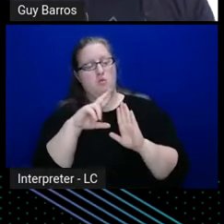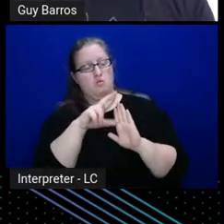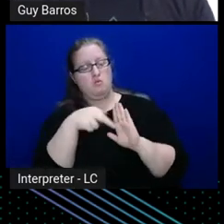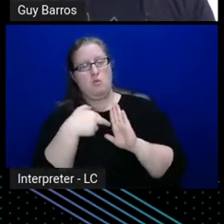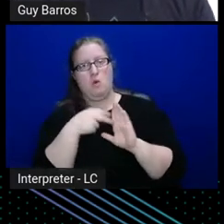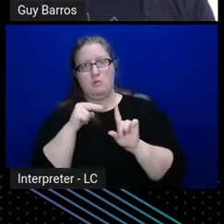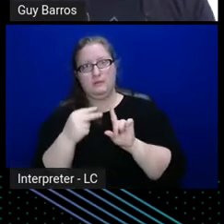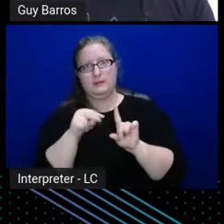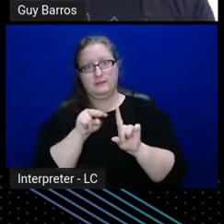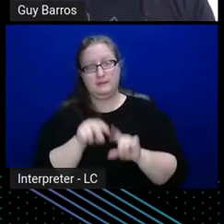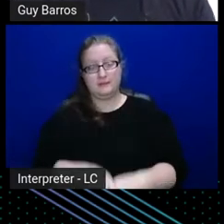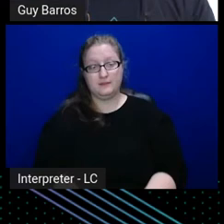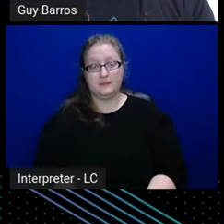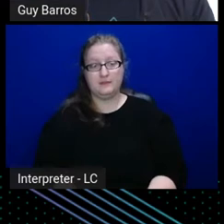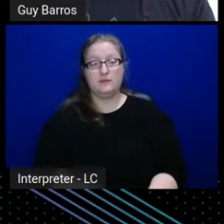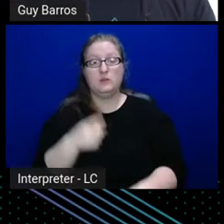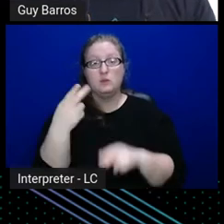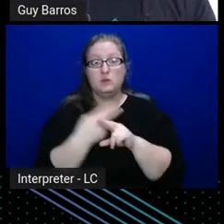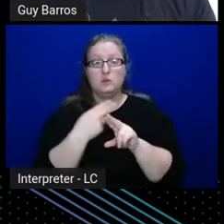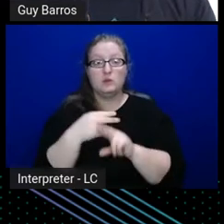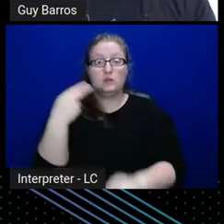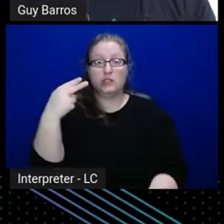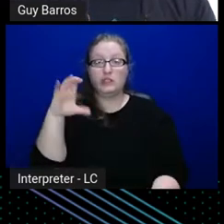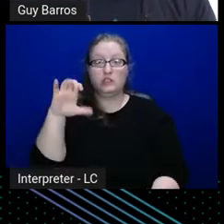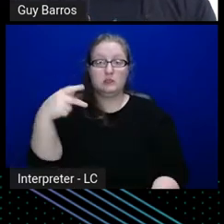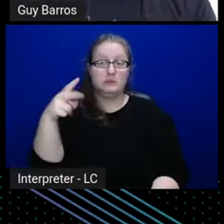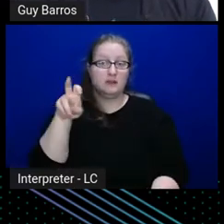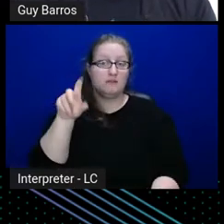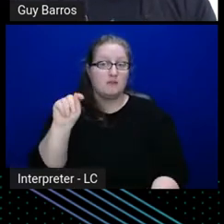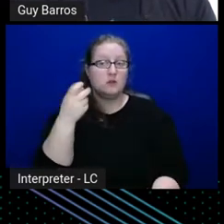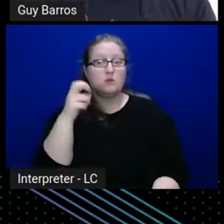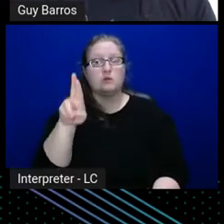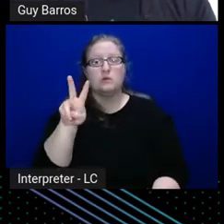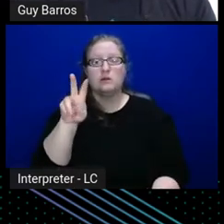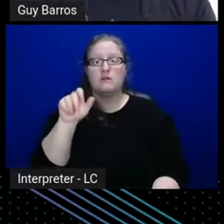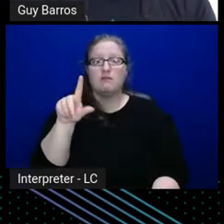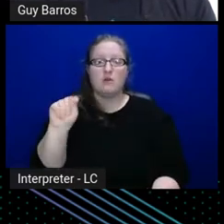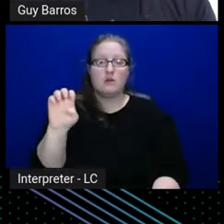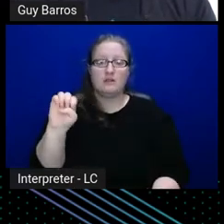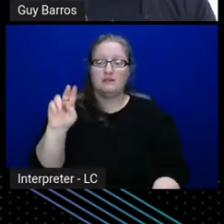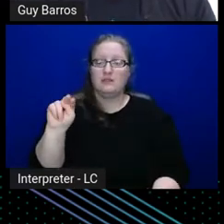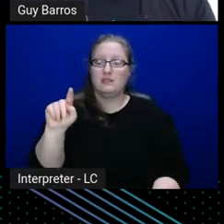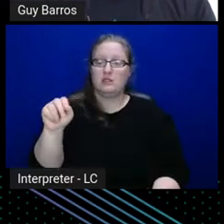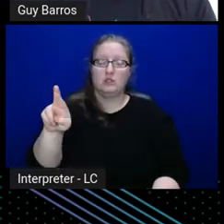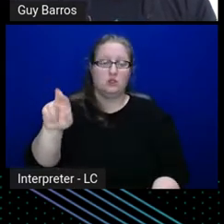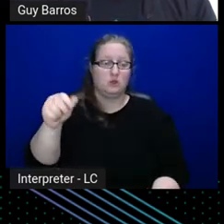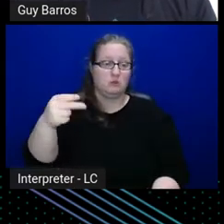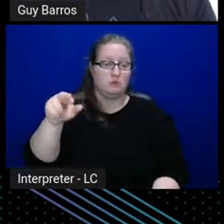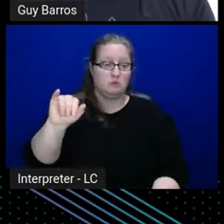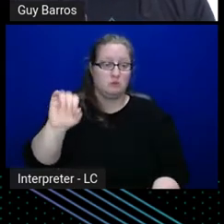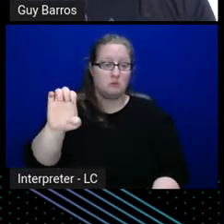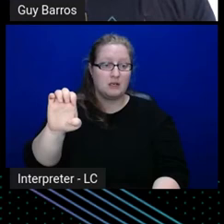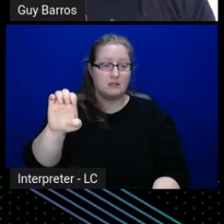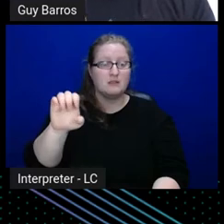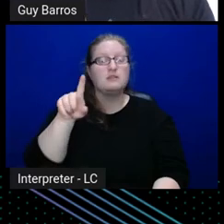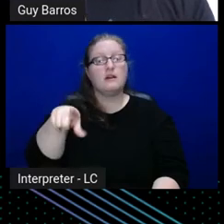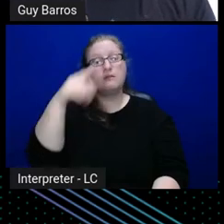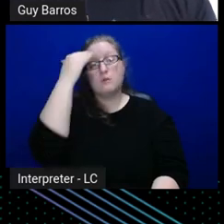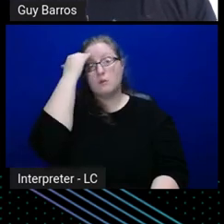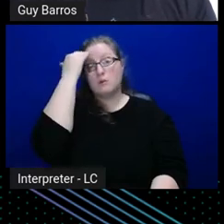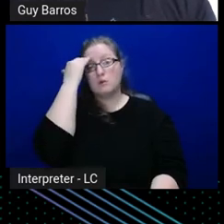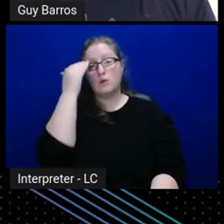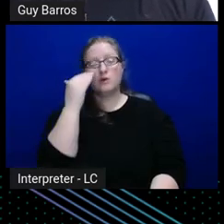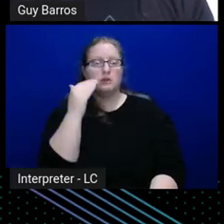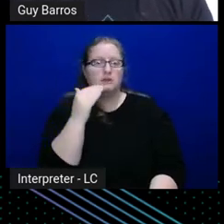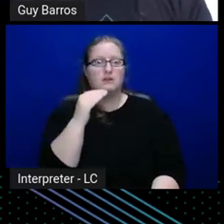HCP Vault or Vault Enterprise, just know, by default, let's call it like that,